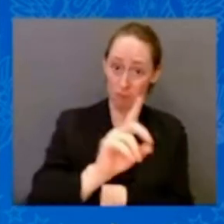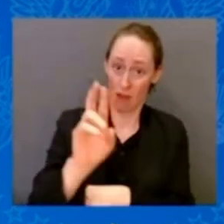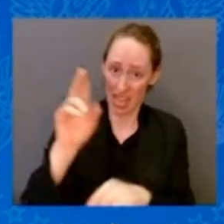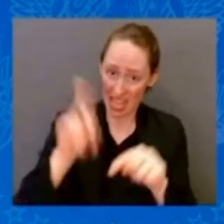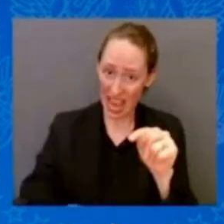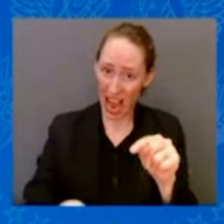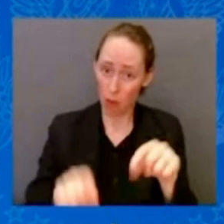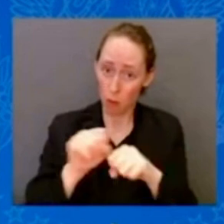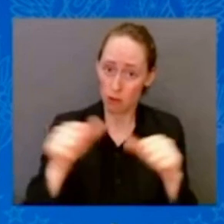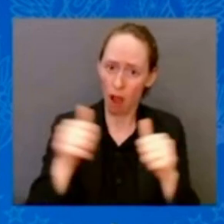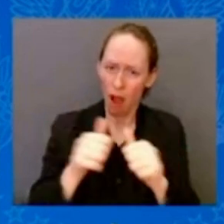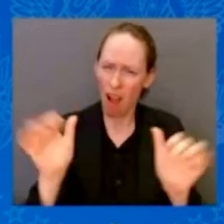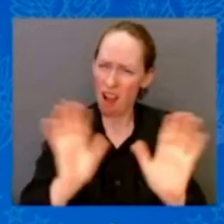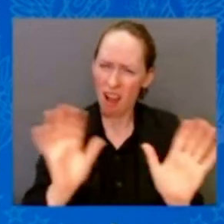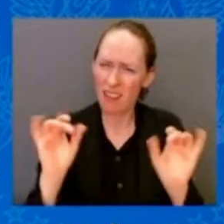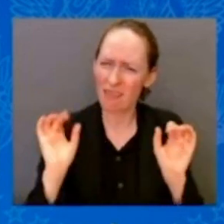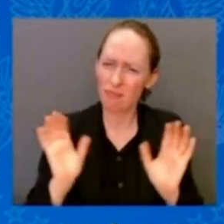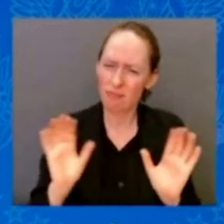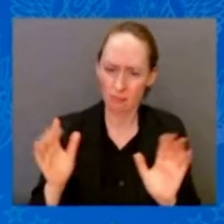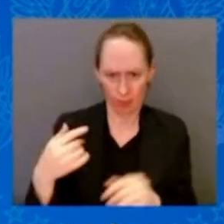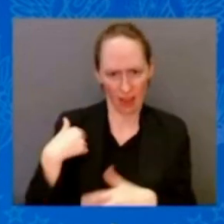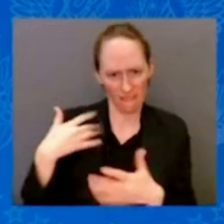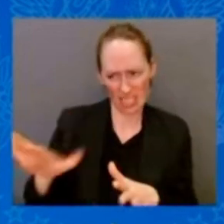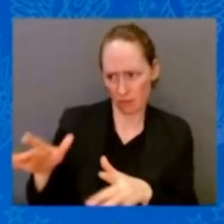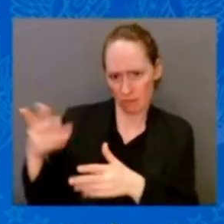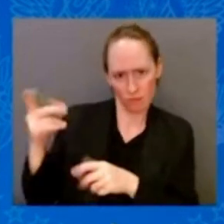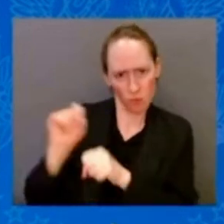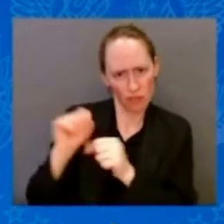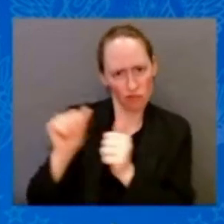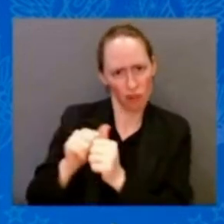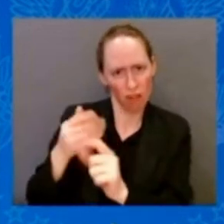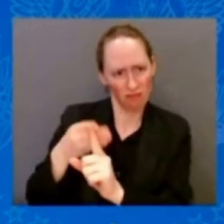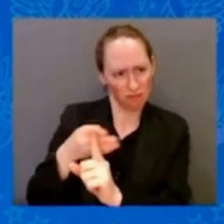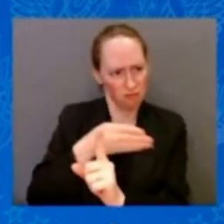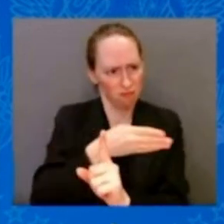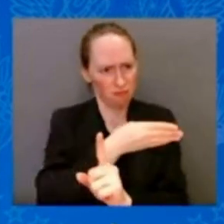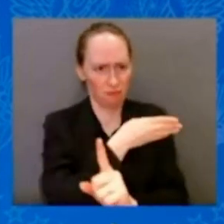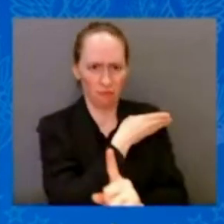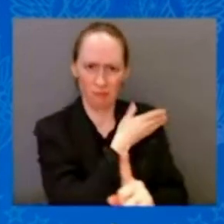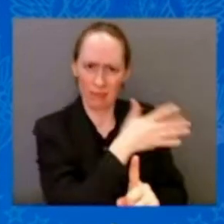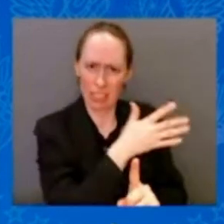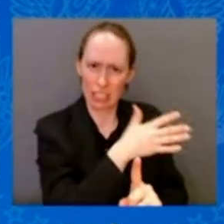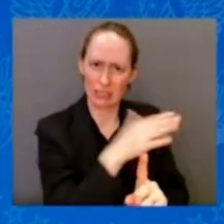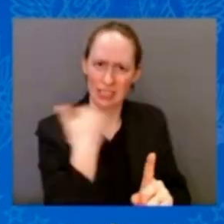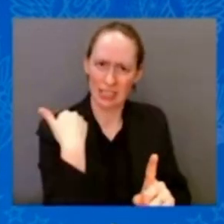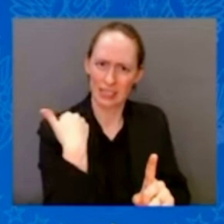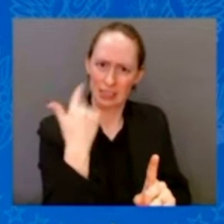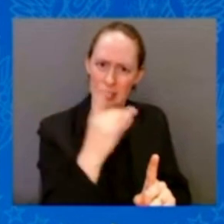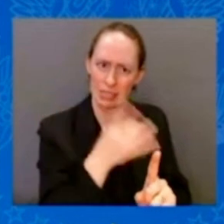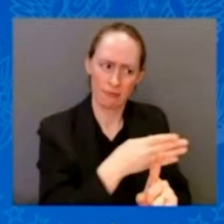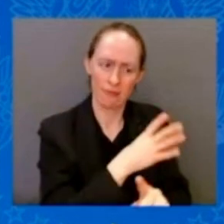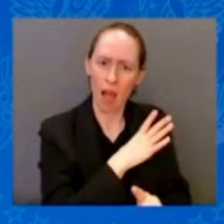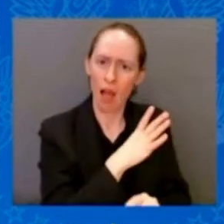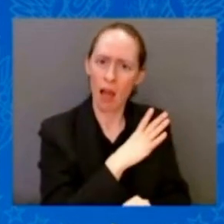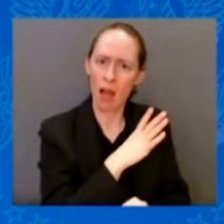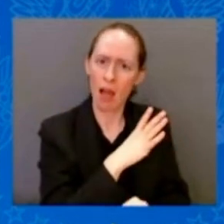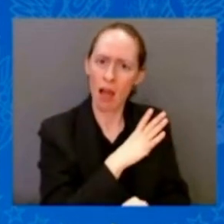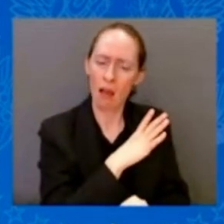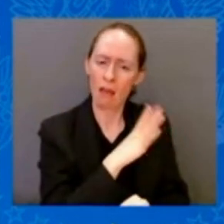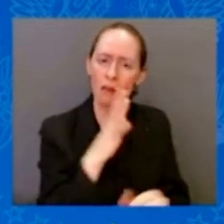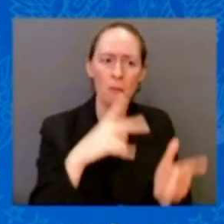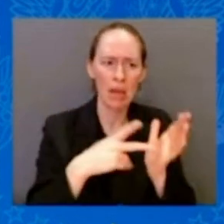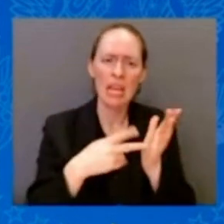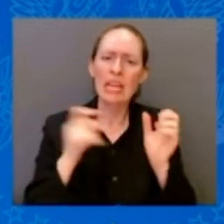together the last Congress — and we did — there's no reason we can't work together to get things done as well in this Congress. And Pat